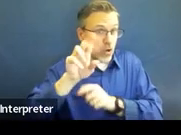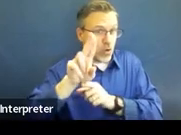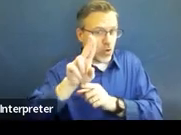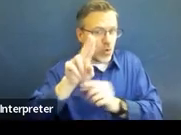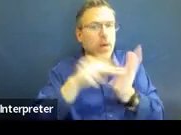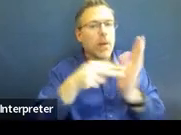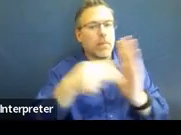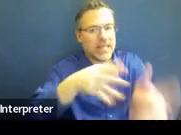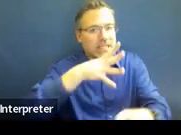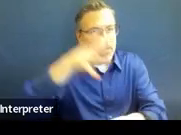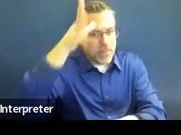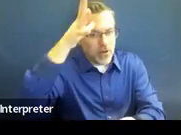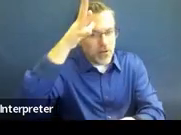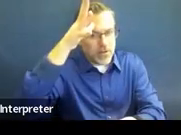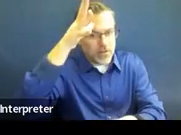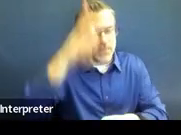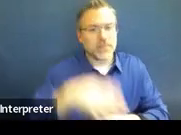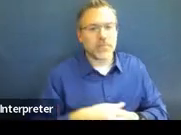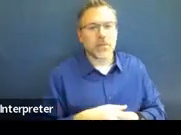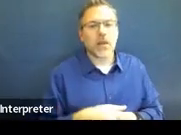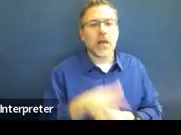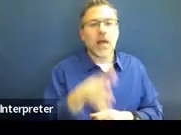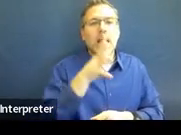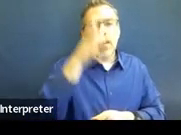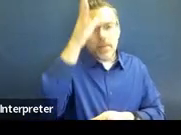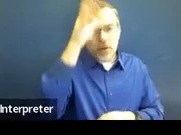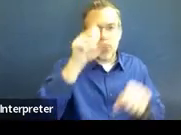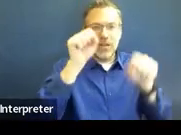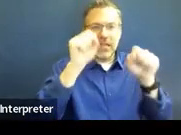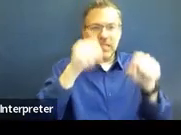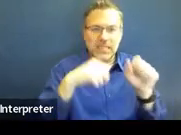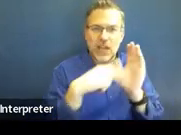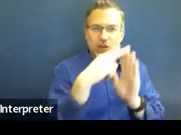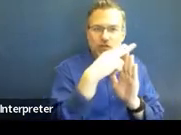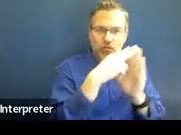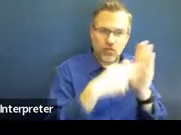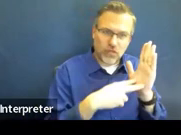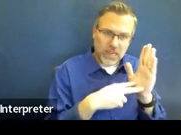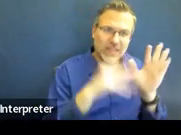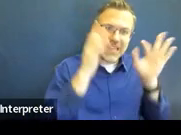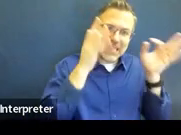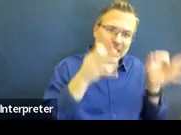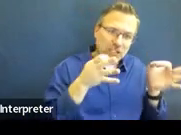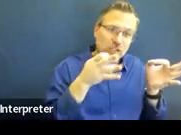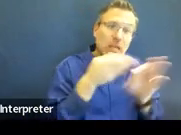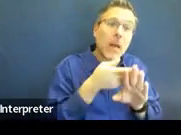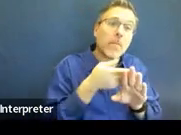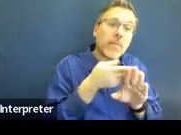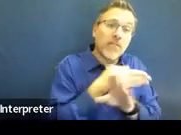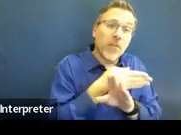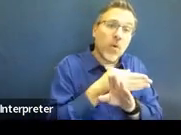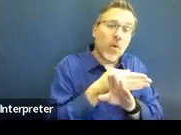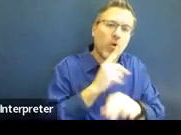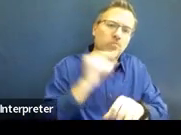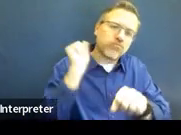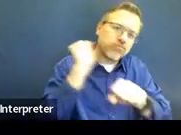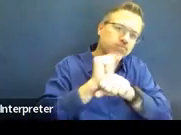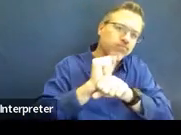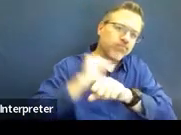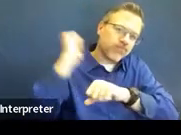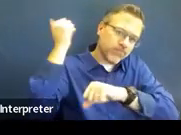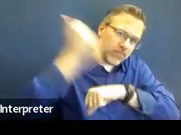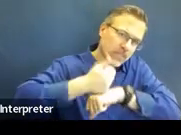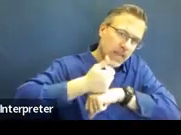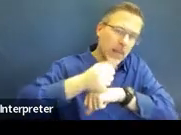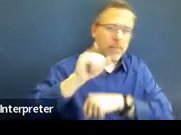decisions before implementation of the IEP, because you're discussing